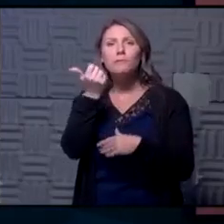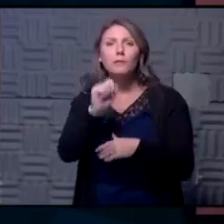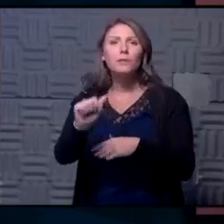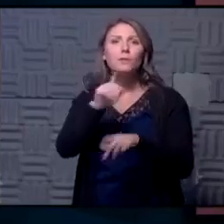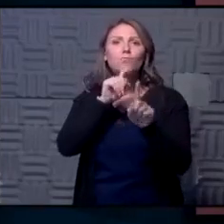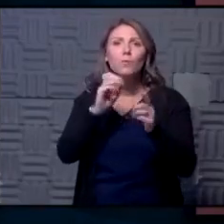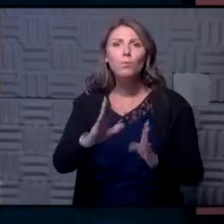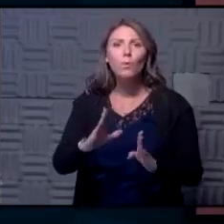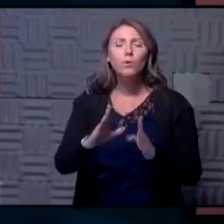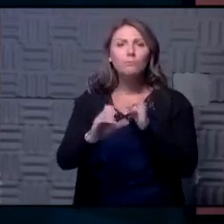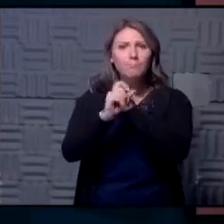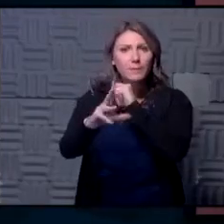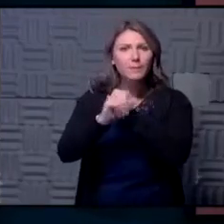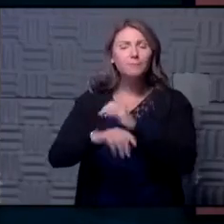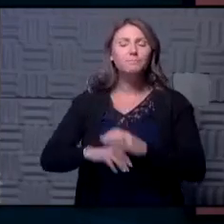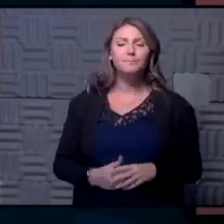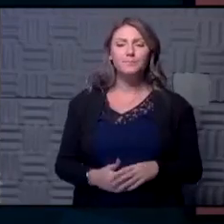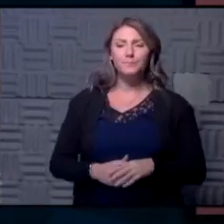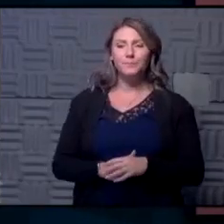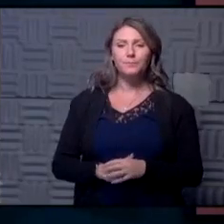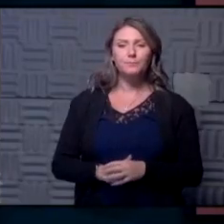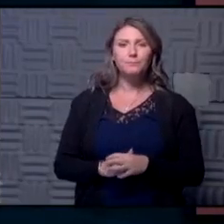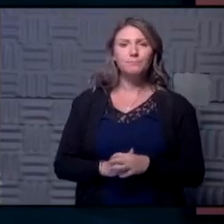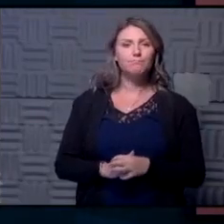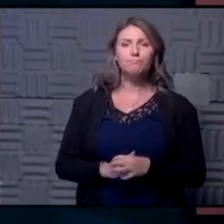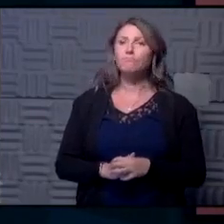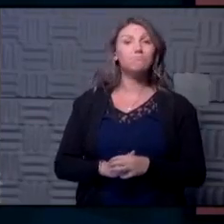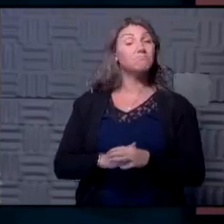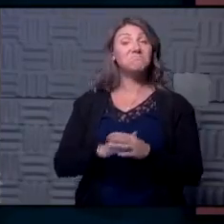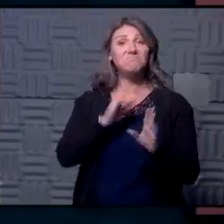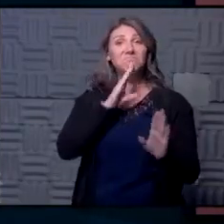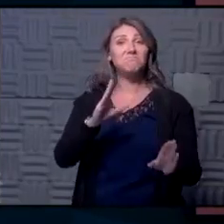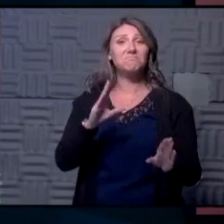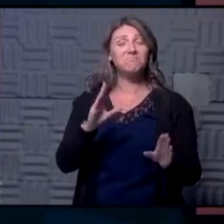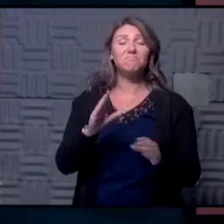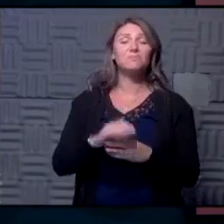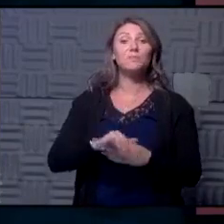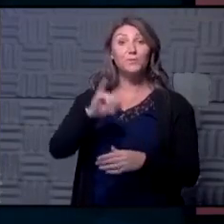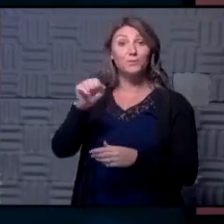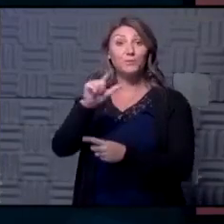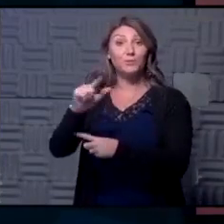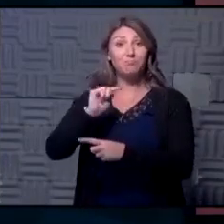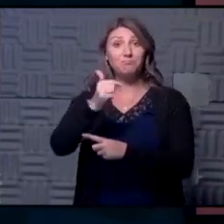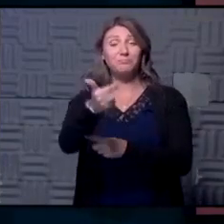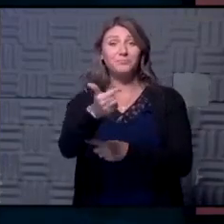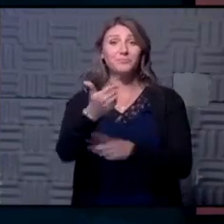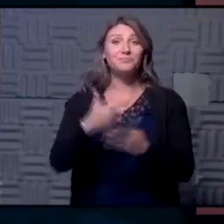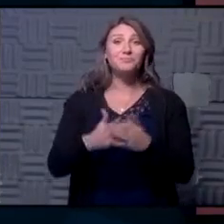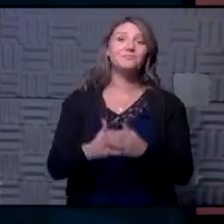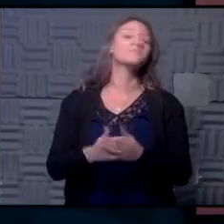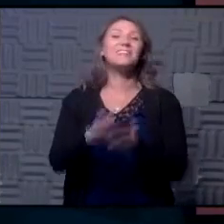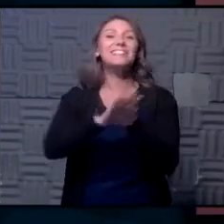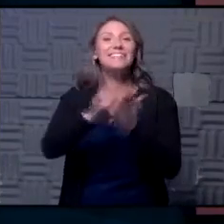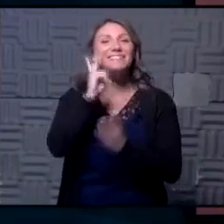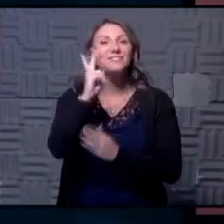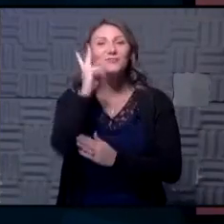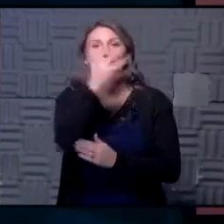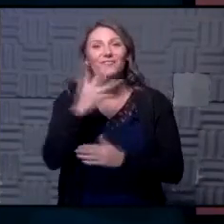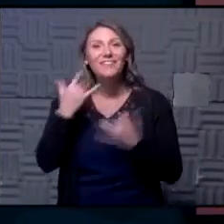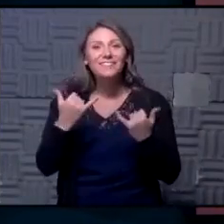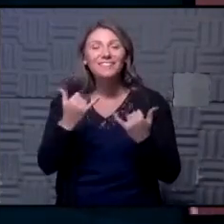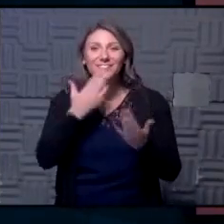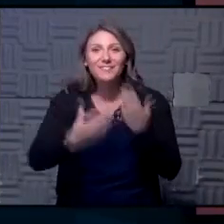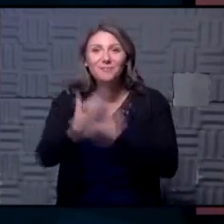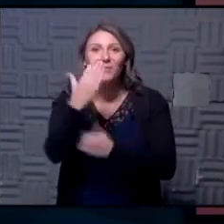and I don't think we do so Jill let's just jump in with you nice to see your face today